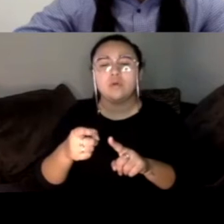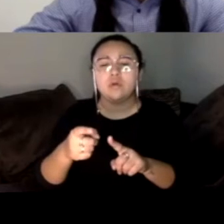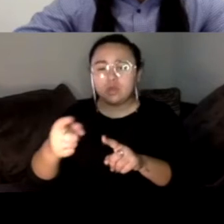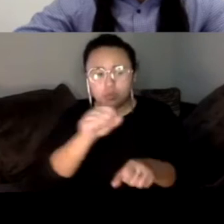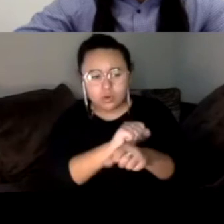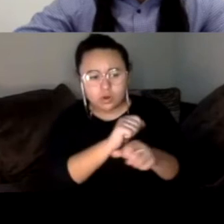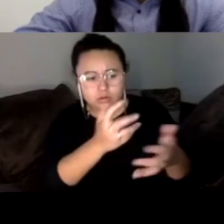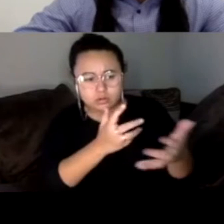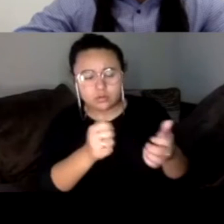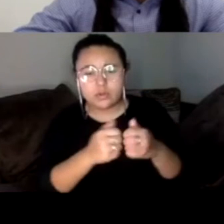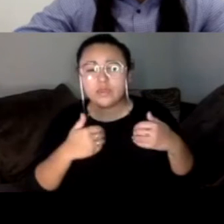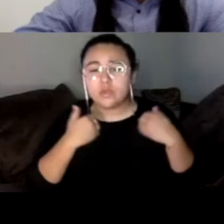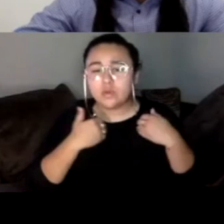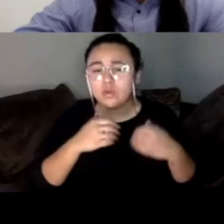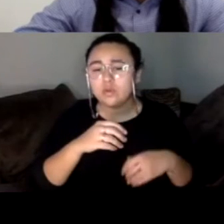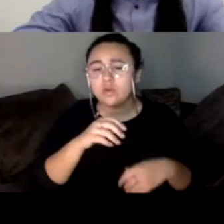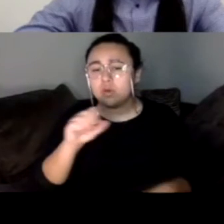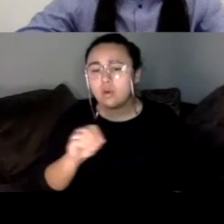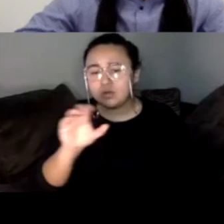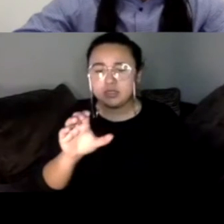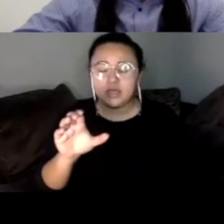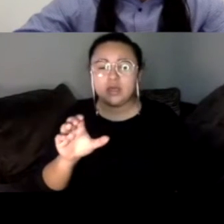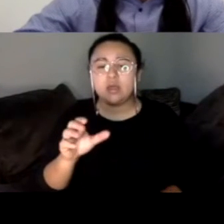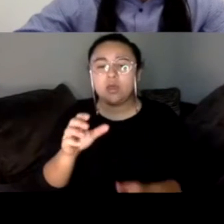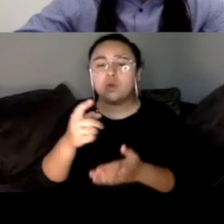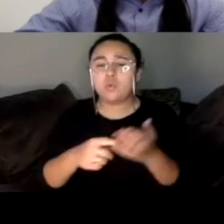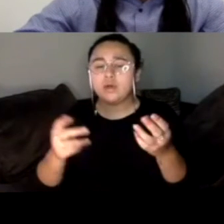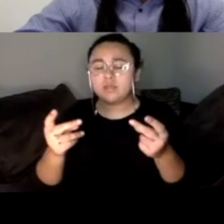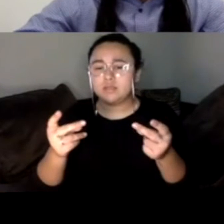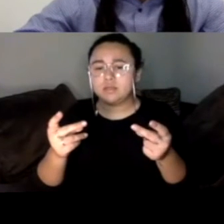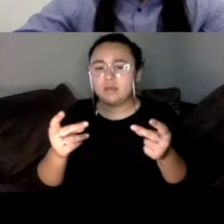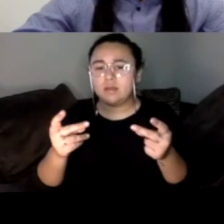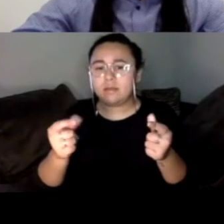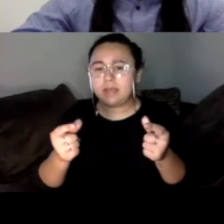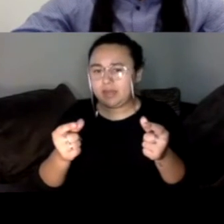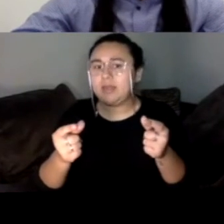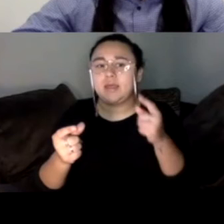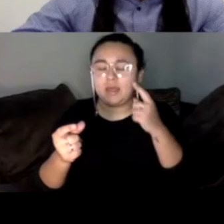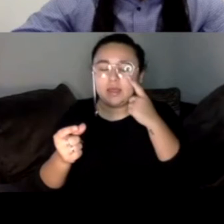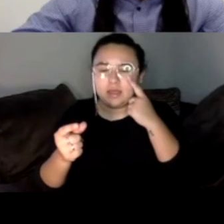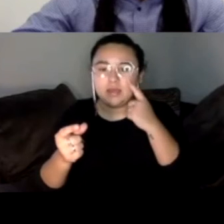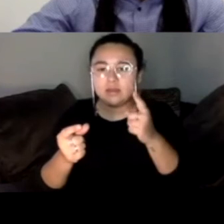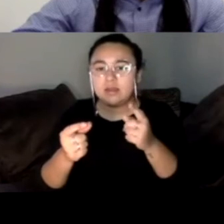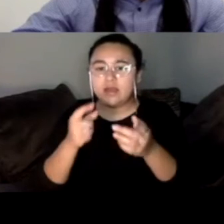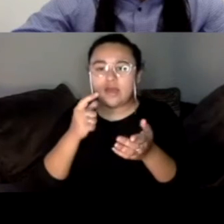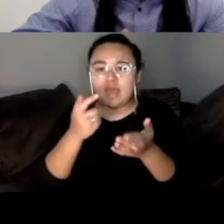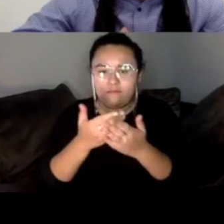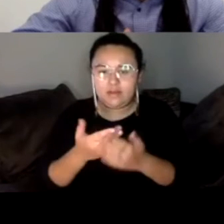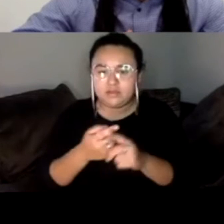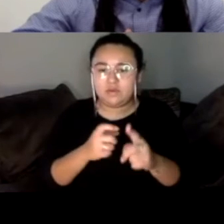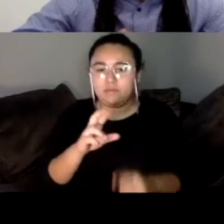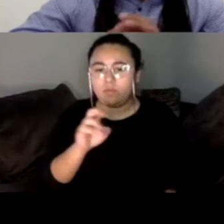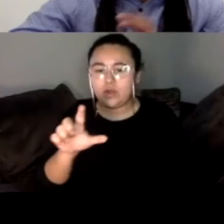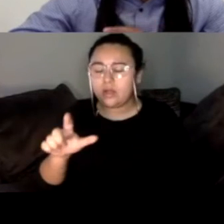uh, in the Orange County and what do you see as being immediately at risk with this recall? Um, I mean, I think like similarly